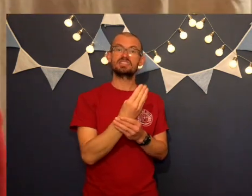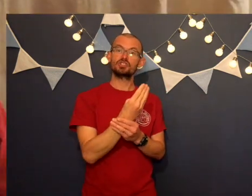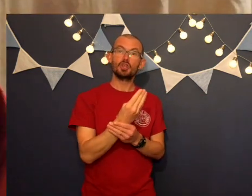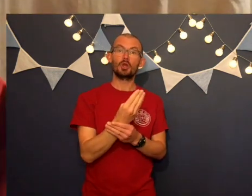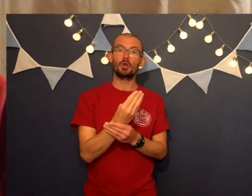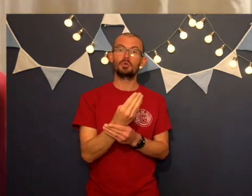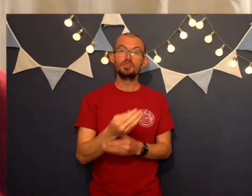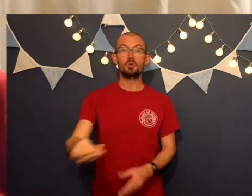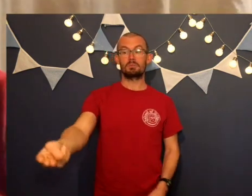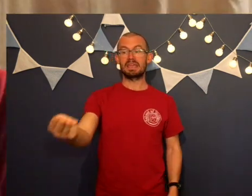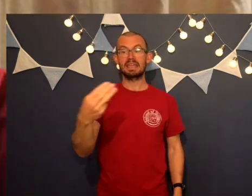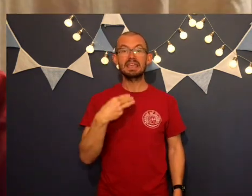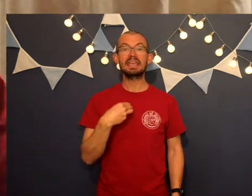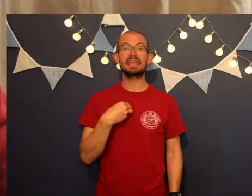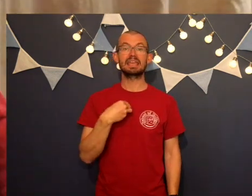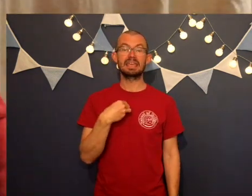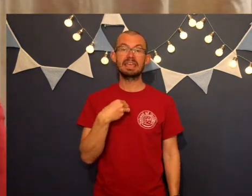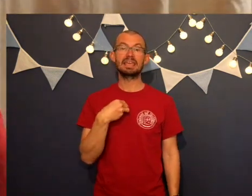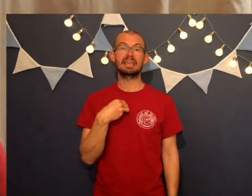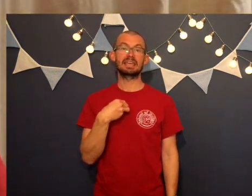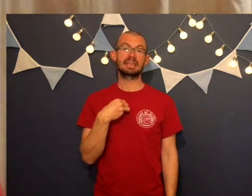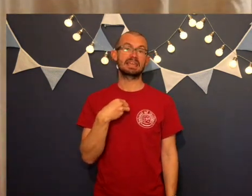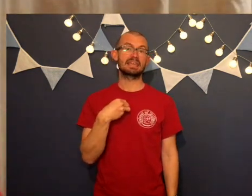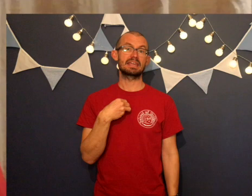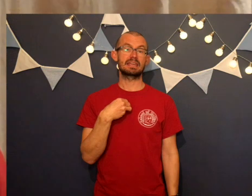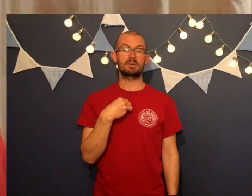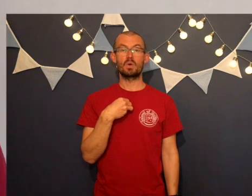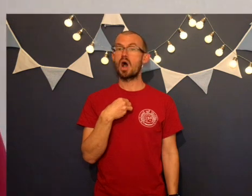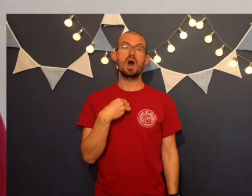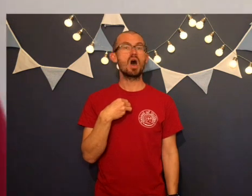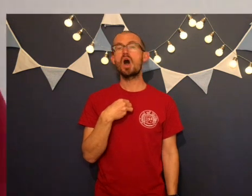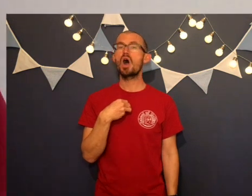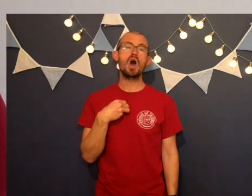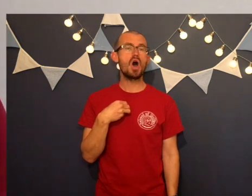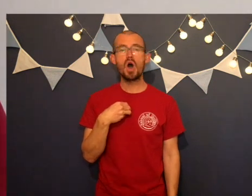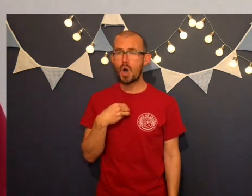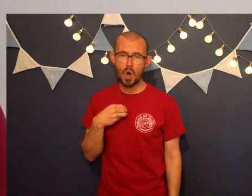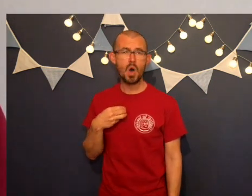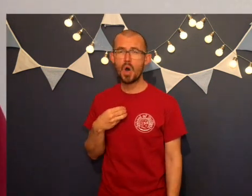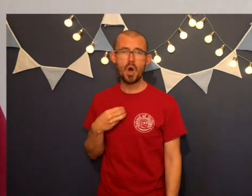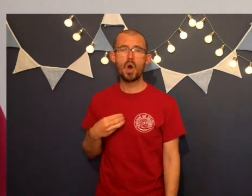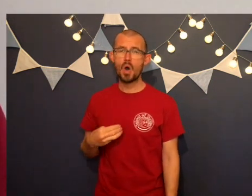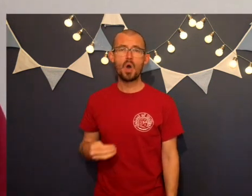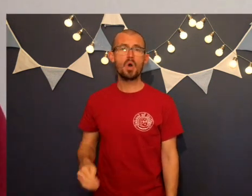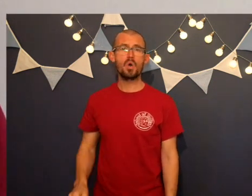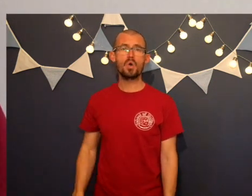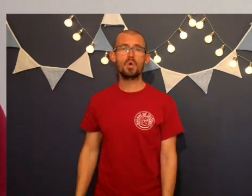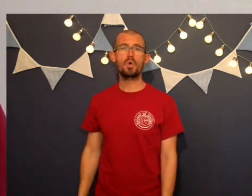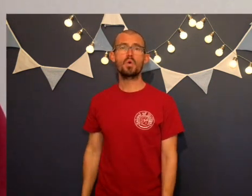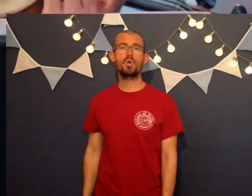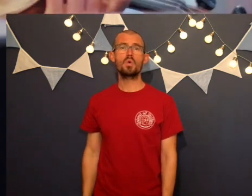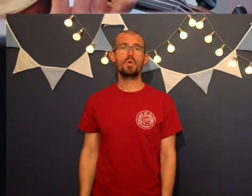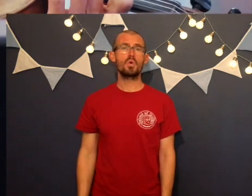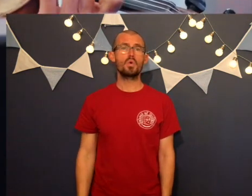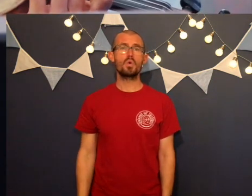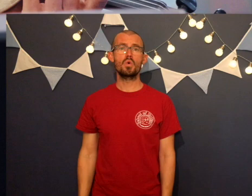that is new to me. Waiting for Men's Outside